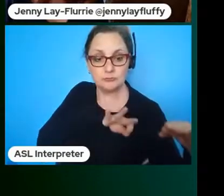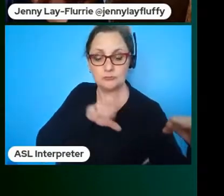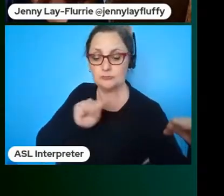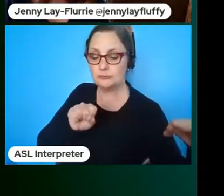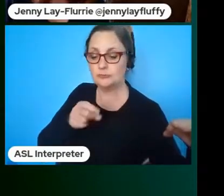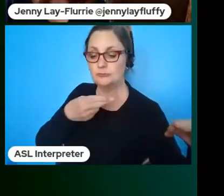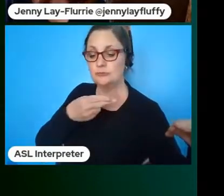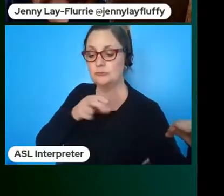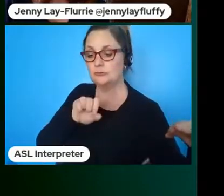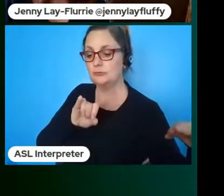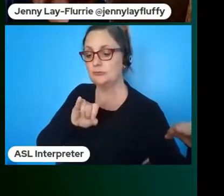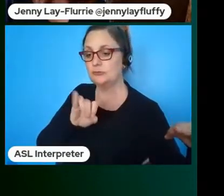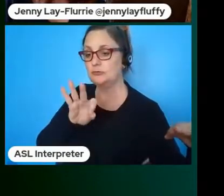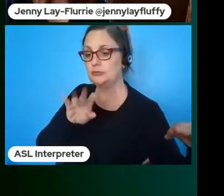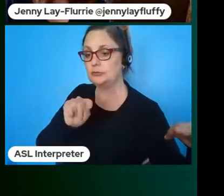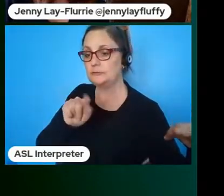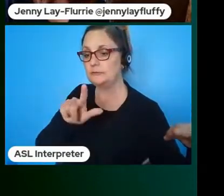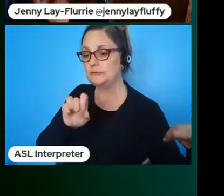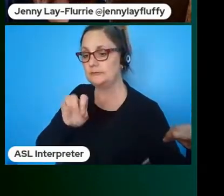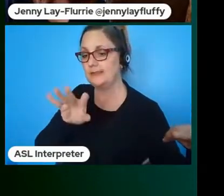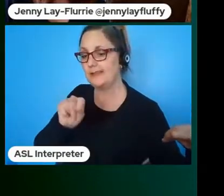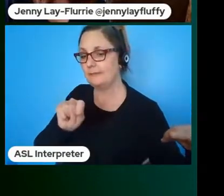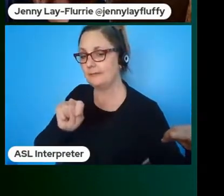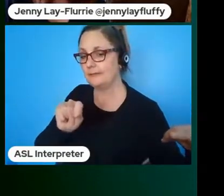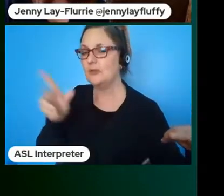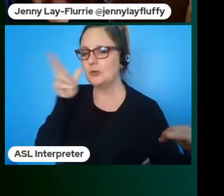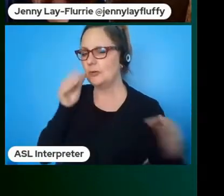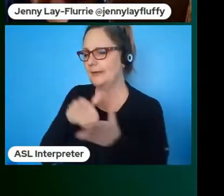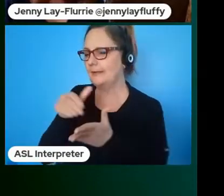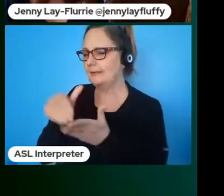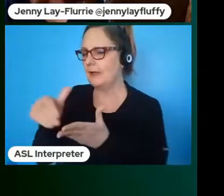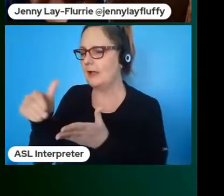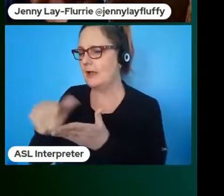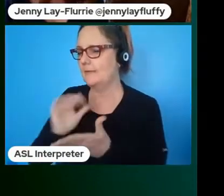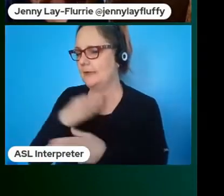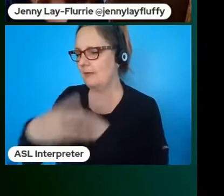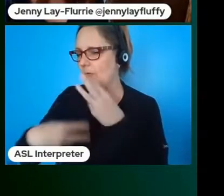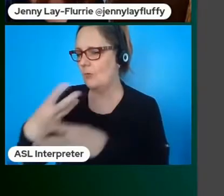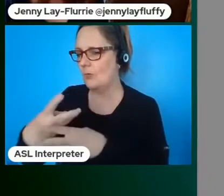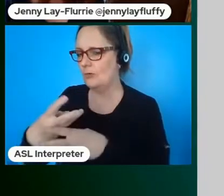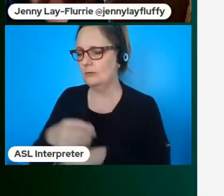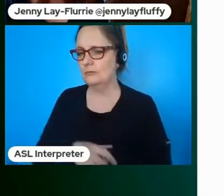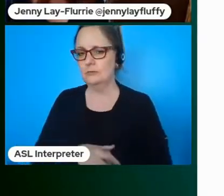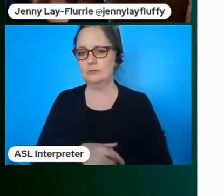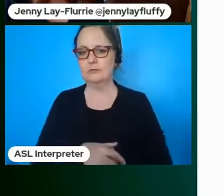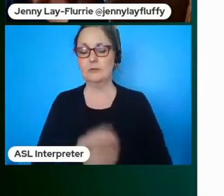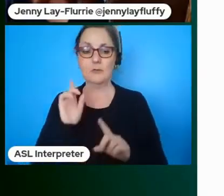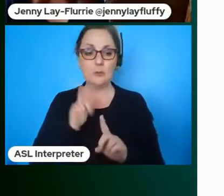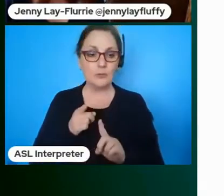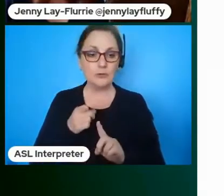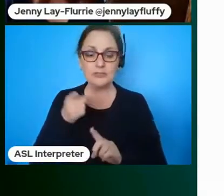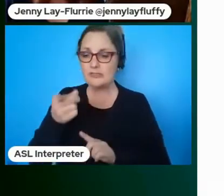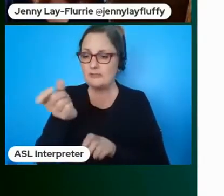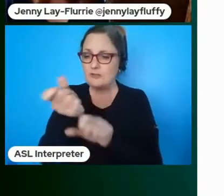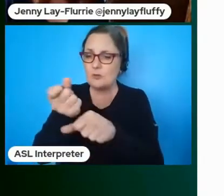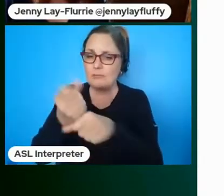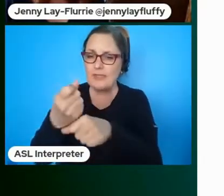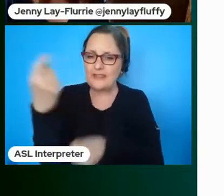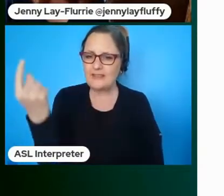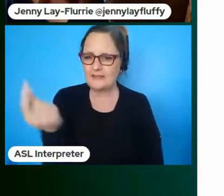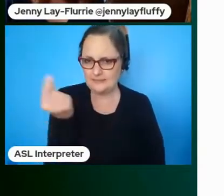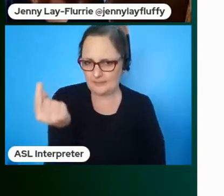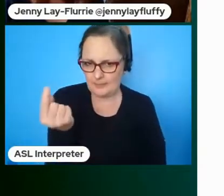our world and it's making sure that if you're producing any piece of anything that you are